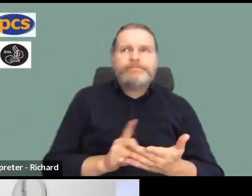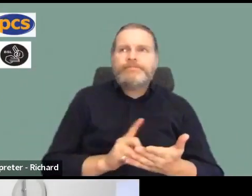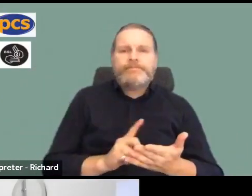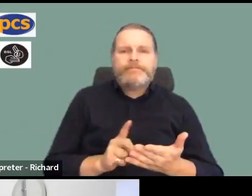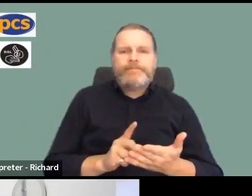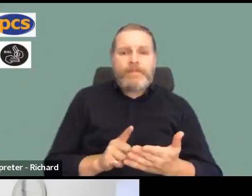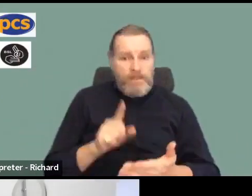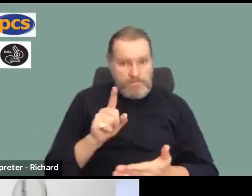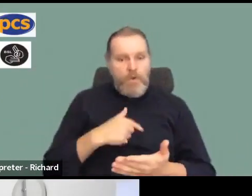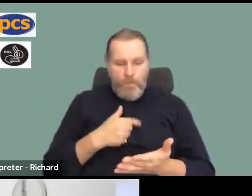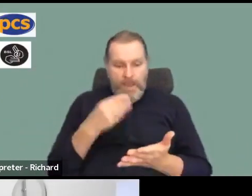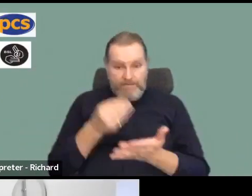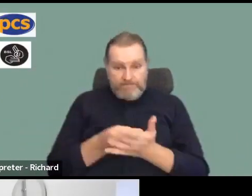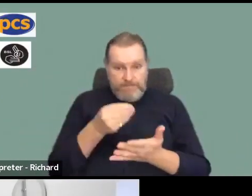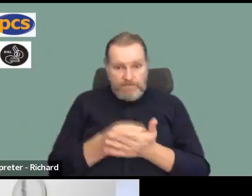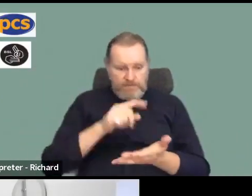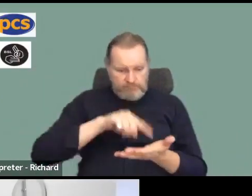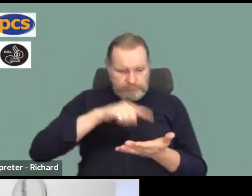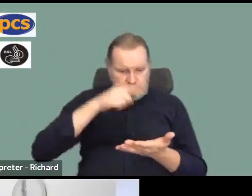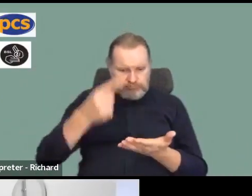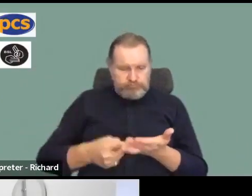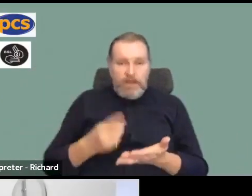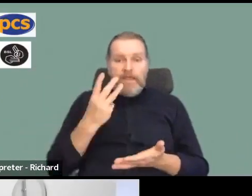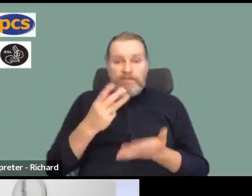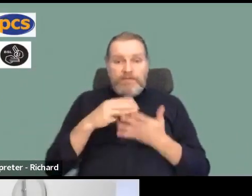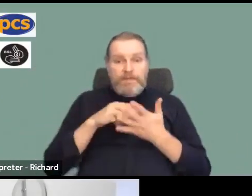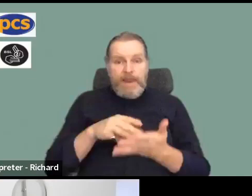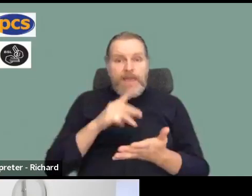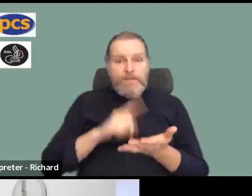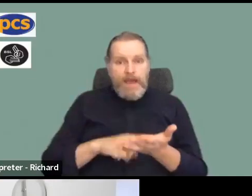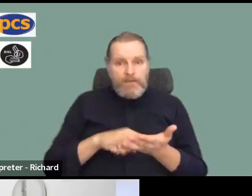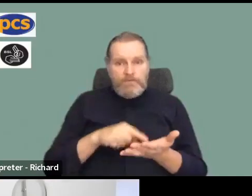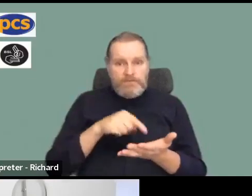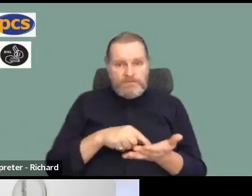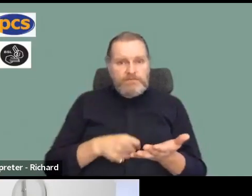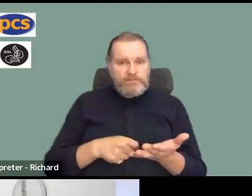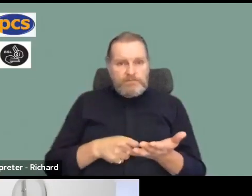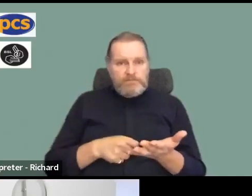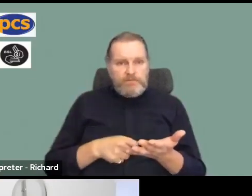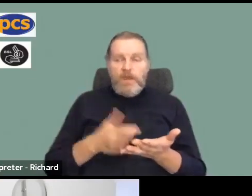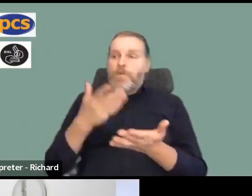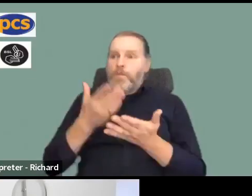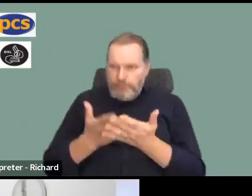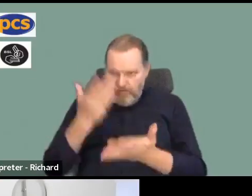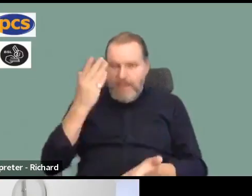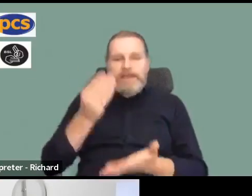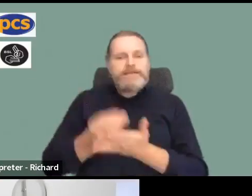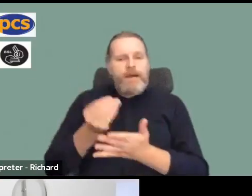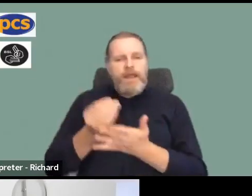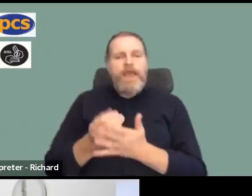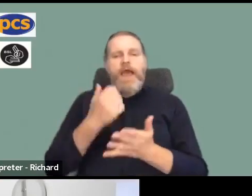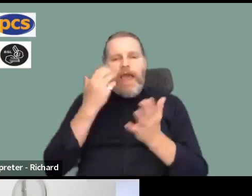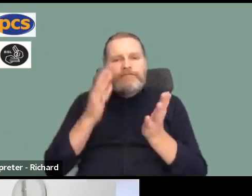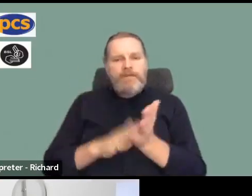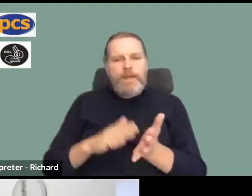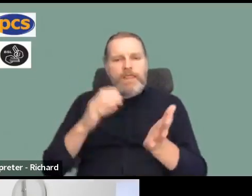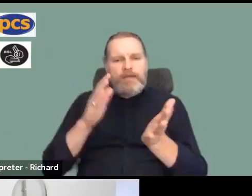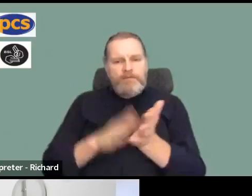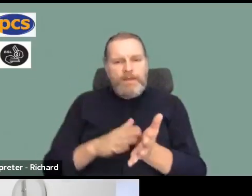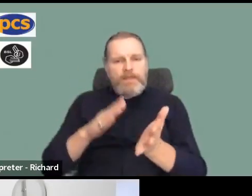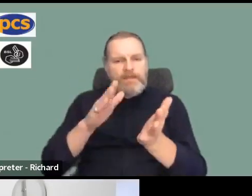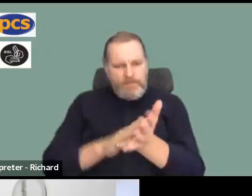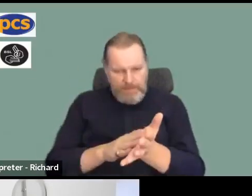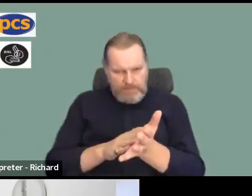got a fighting fund with £3 million in it now, nearly. We have raised money every month. That what we're looking at doing